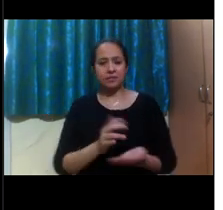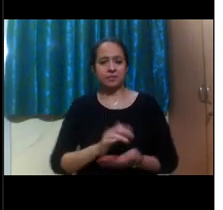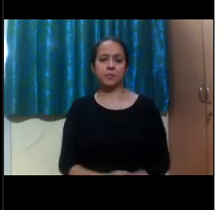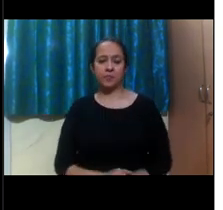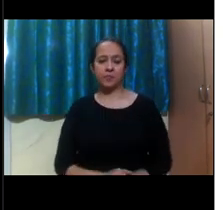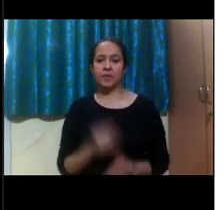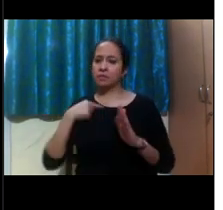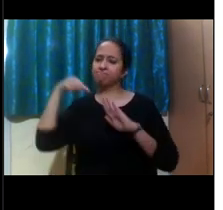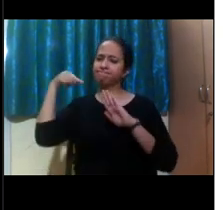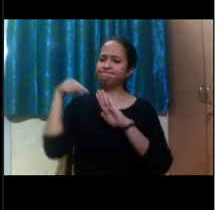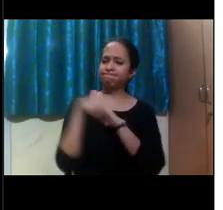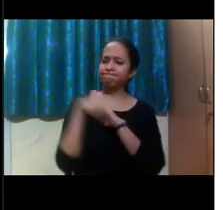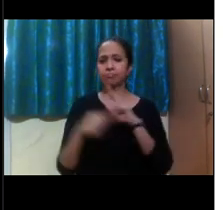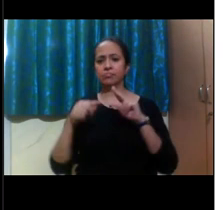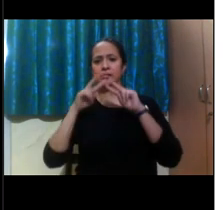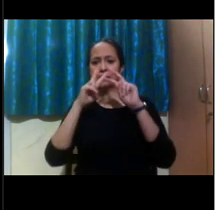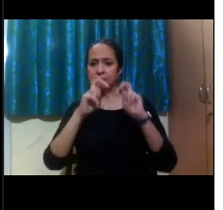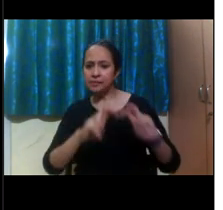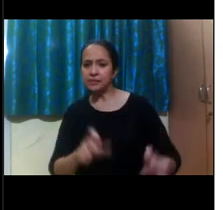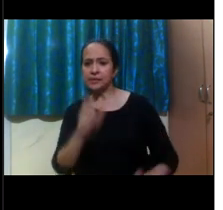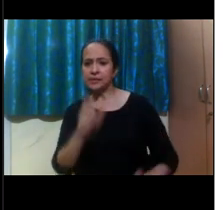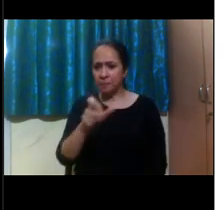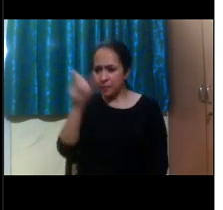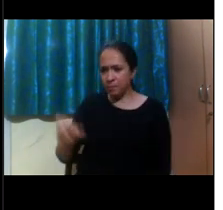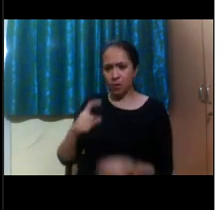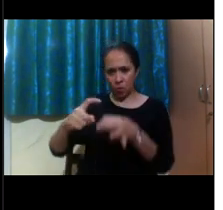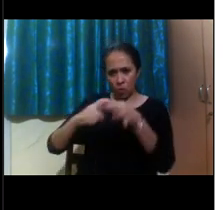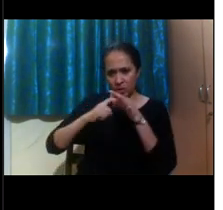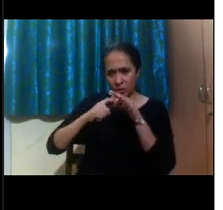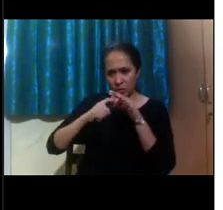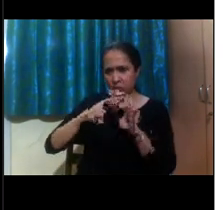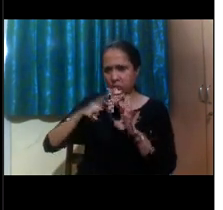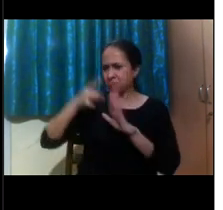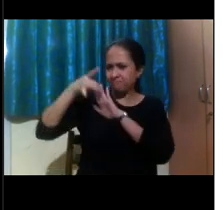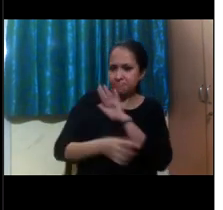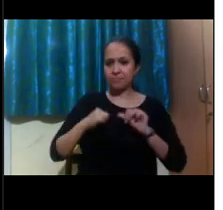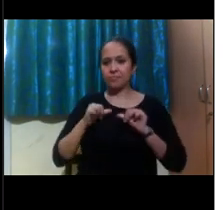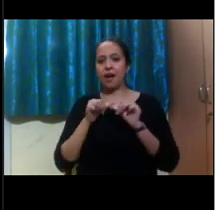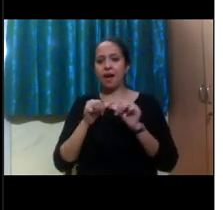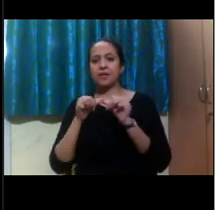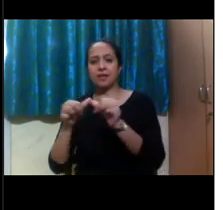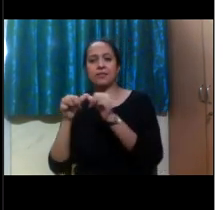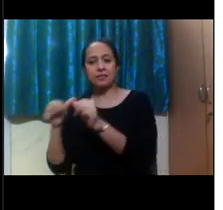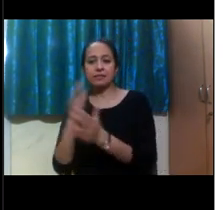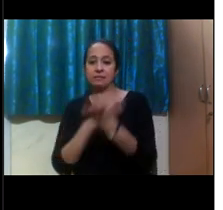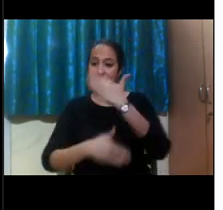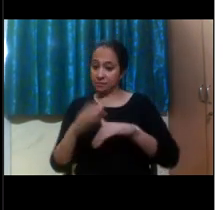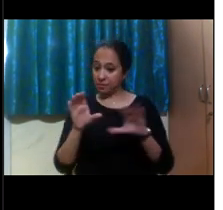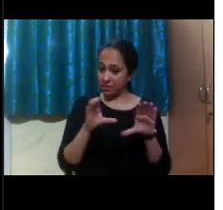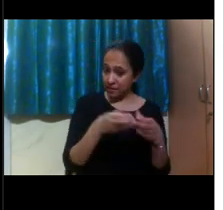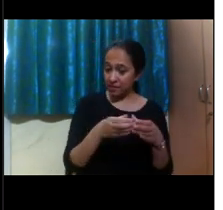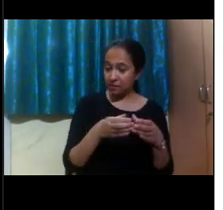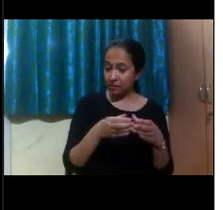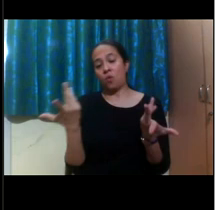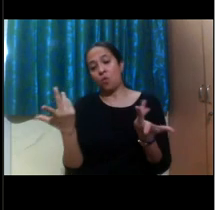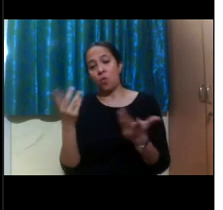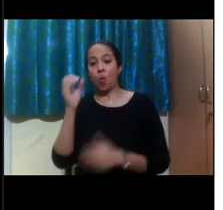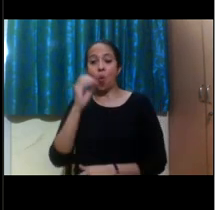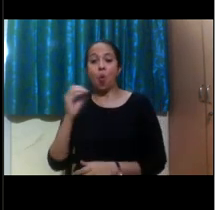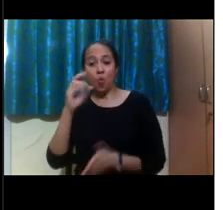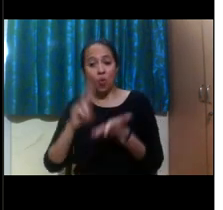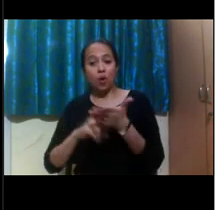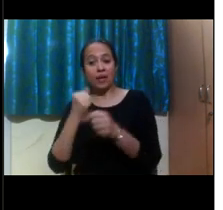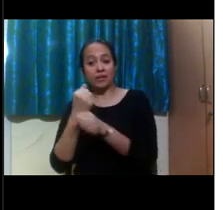research to individuals questions, if it's a person with a disability or an organization. So sometimes we get